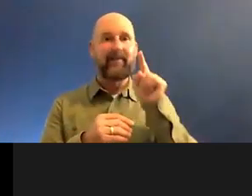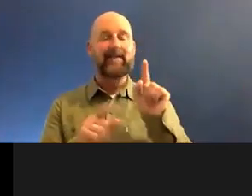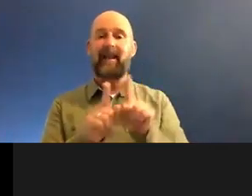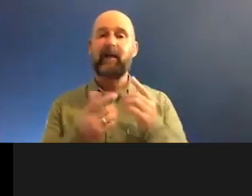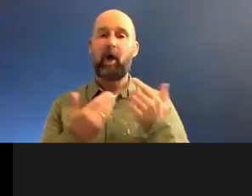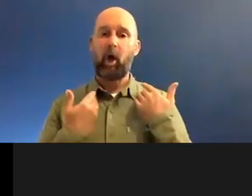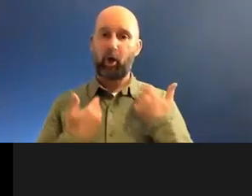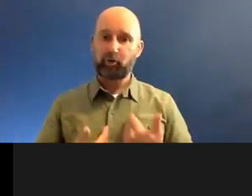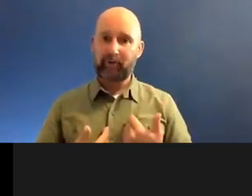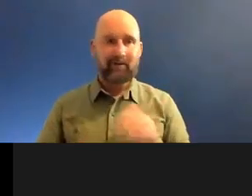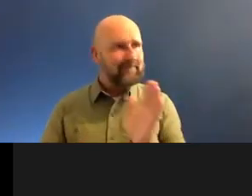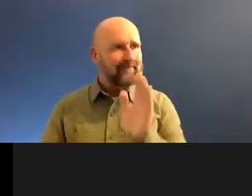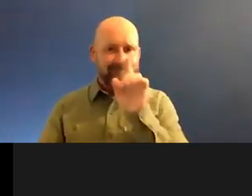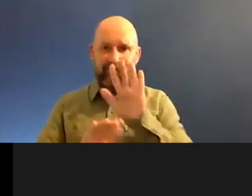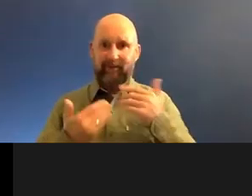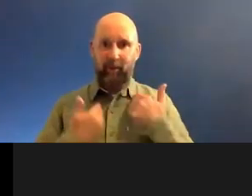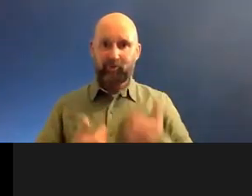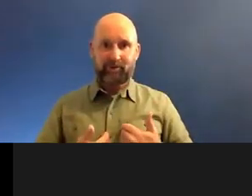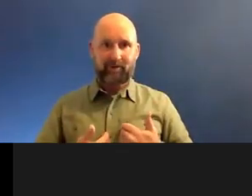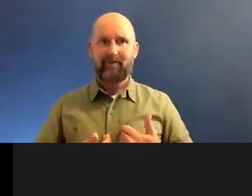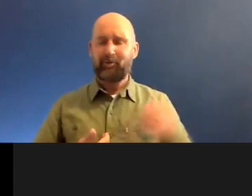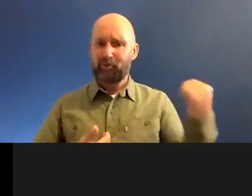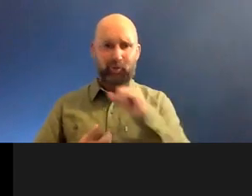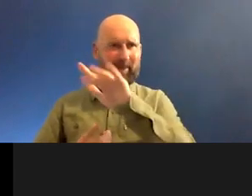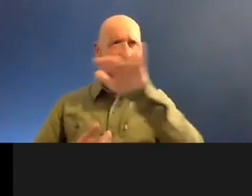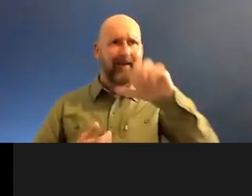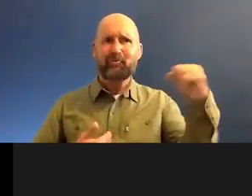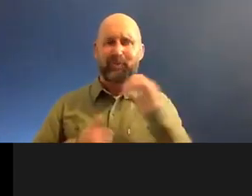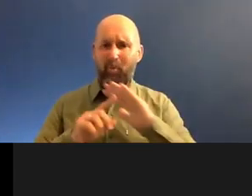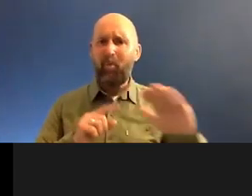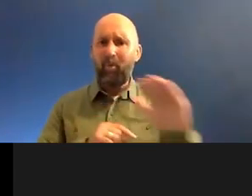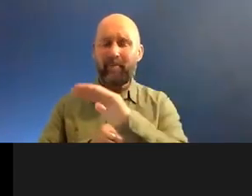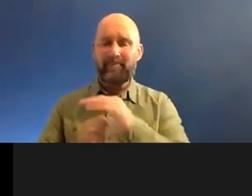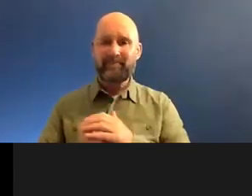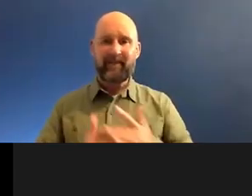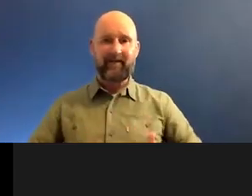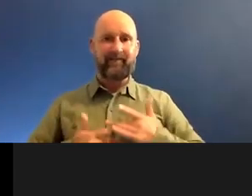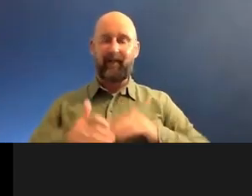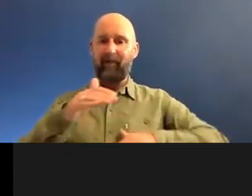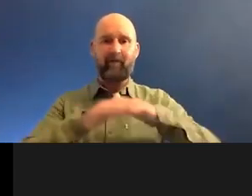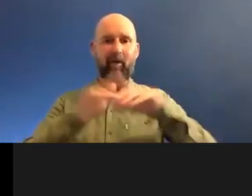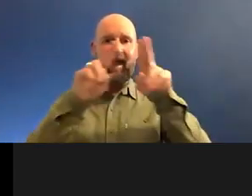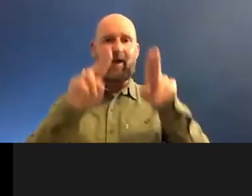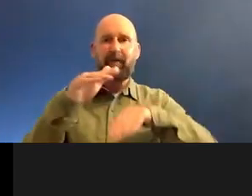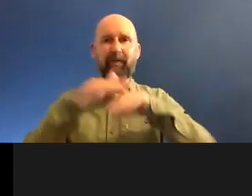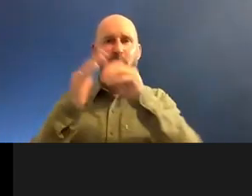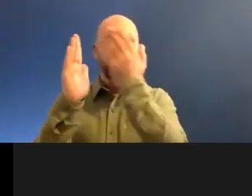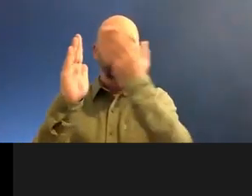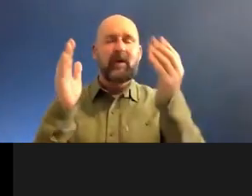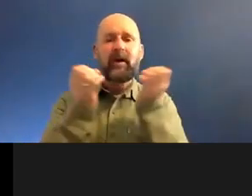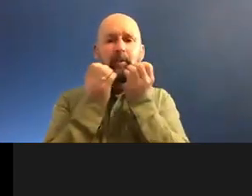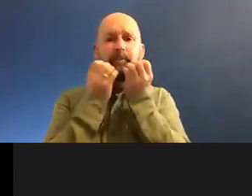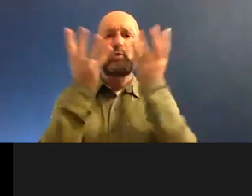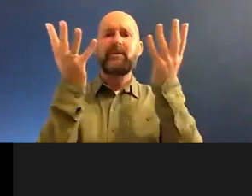It shouldn't be because it is a luxury. a necessity. We should be, um, feeling in houses with beauty because beauty